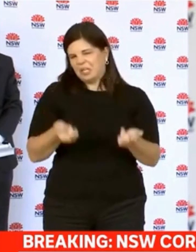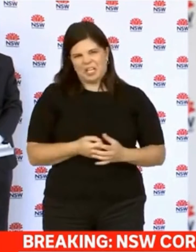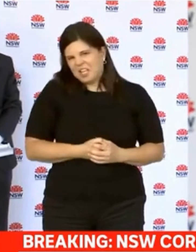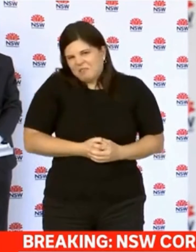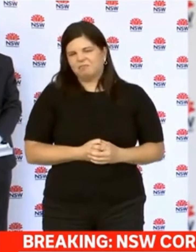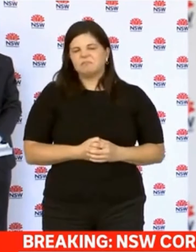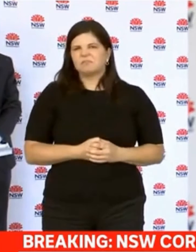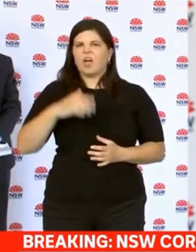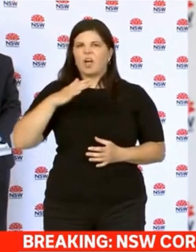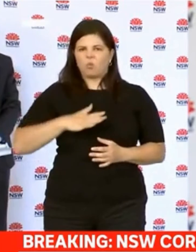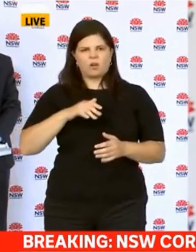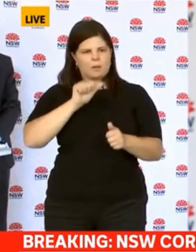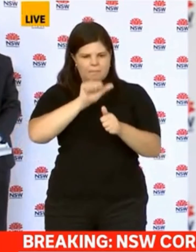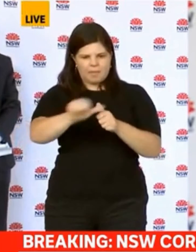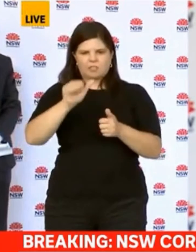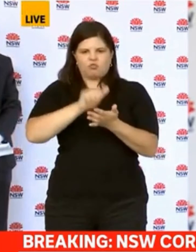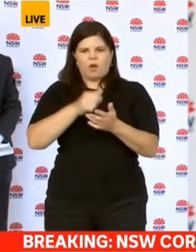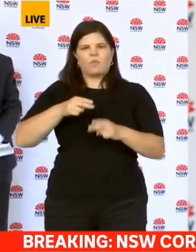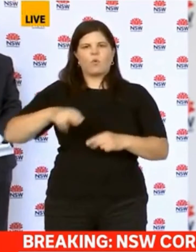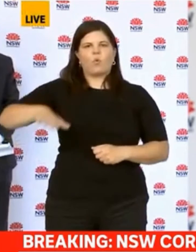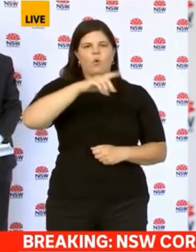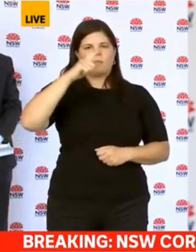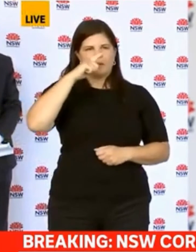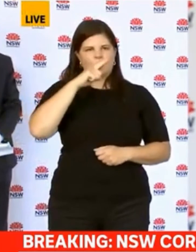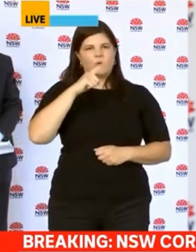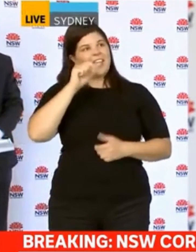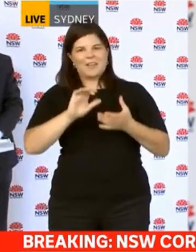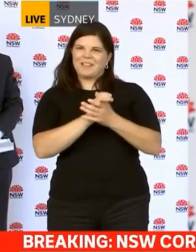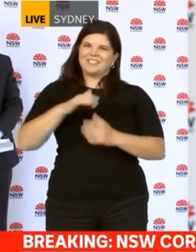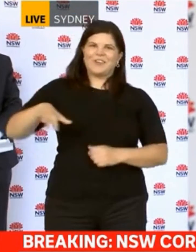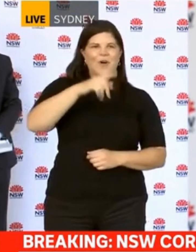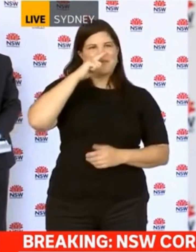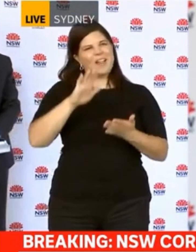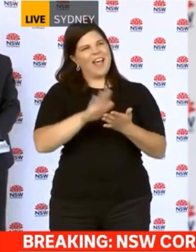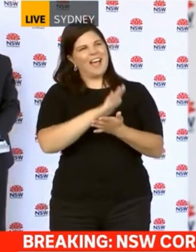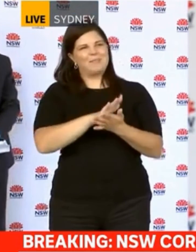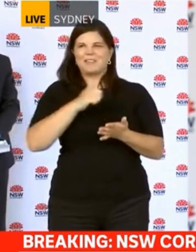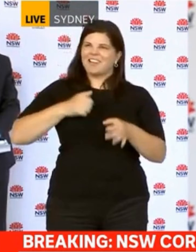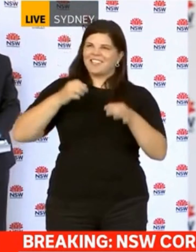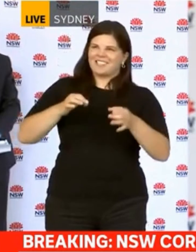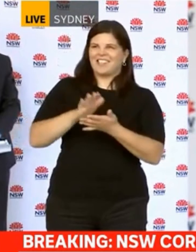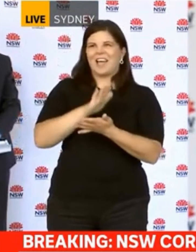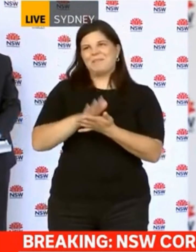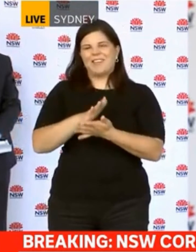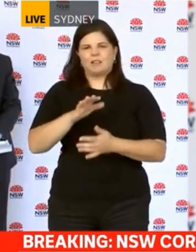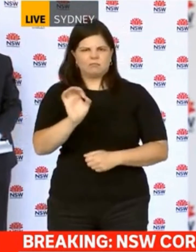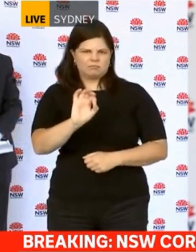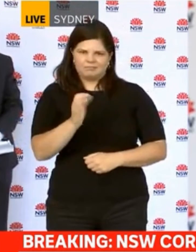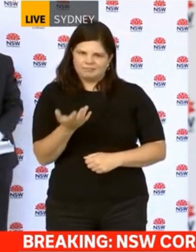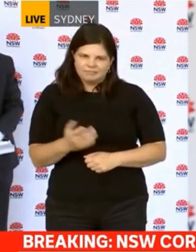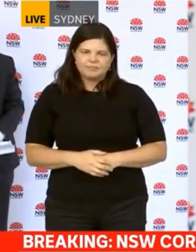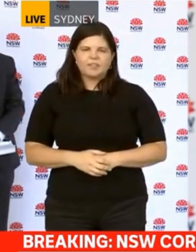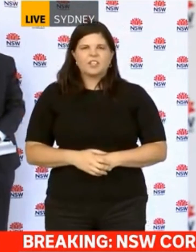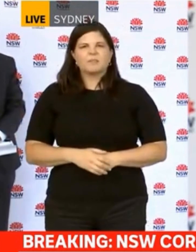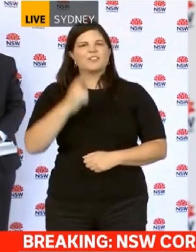of the vast majority of our citizens. You're never going to please everybody. But I feel that we need to make sure that we're always making decisions based